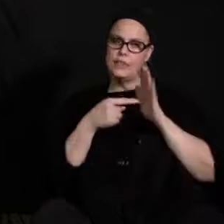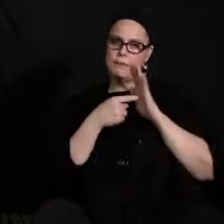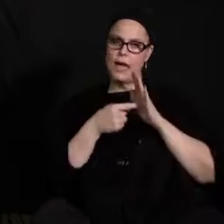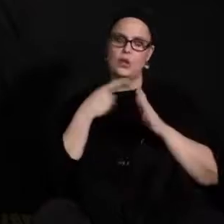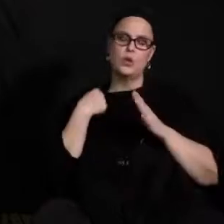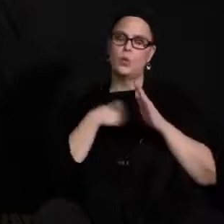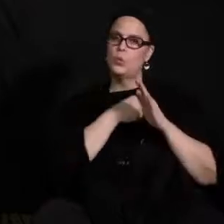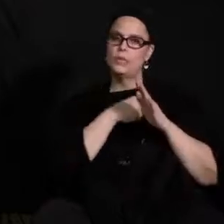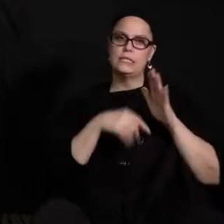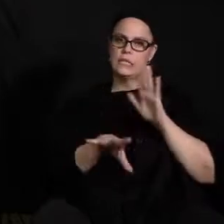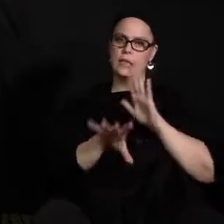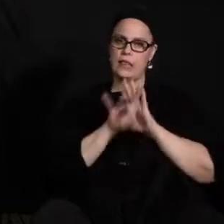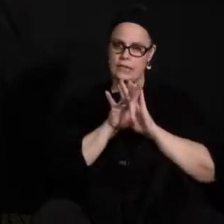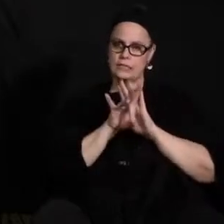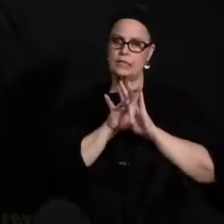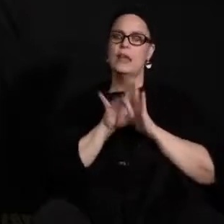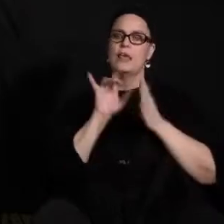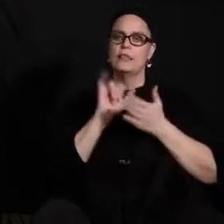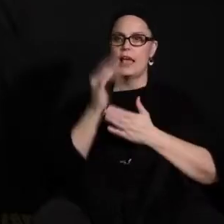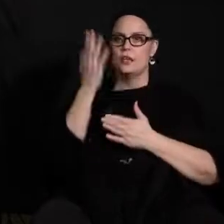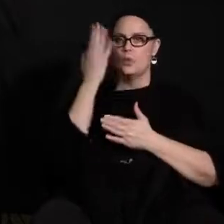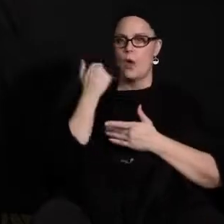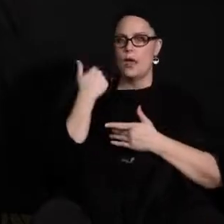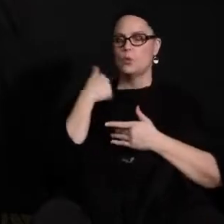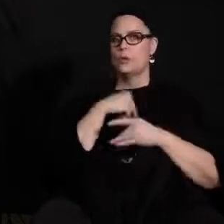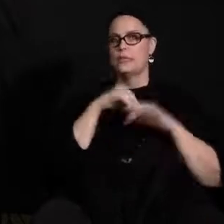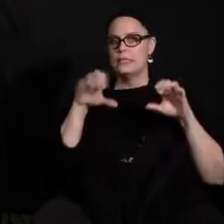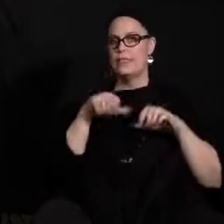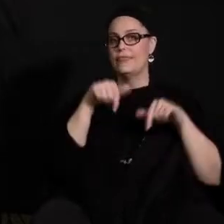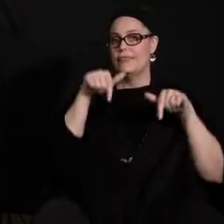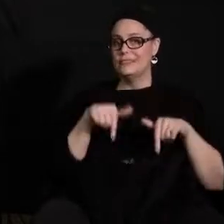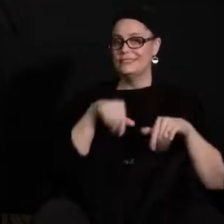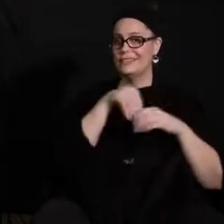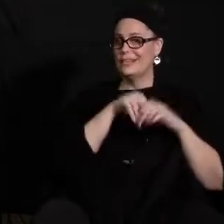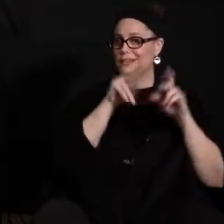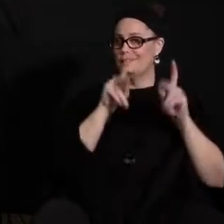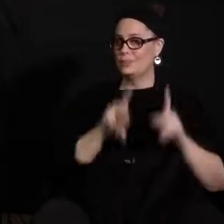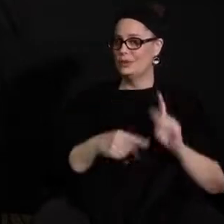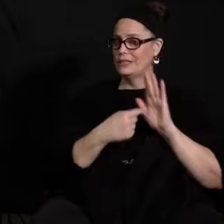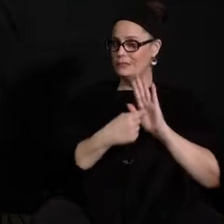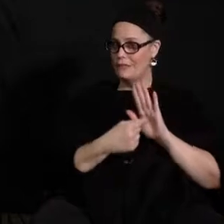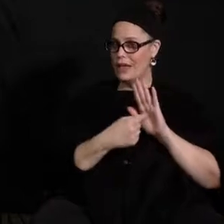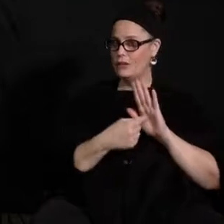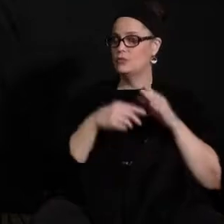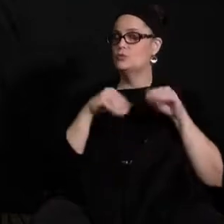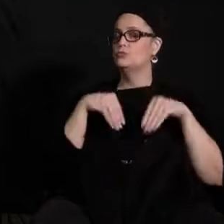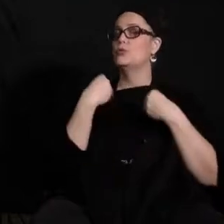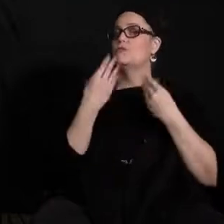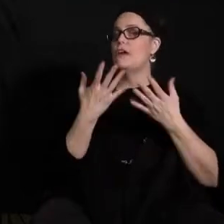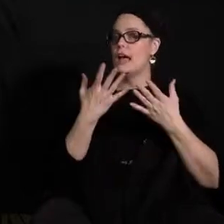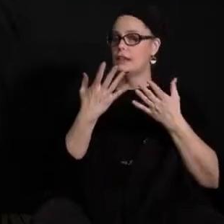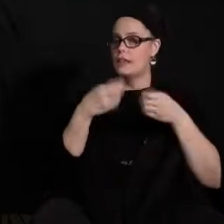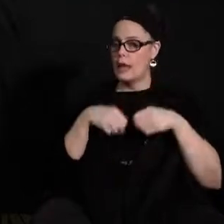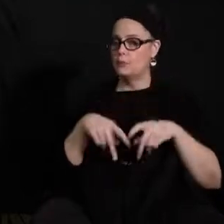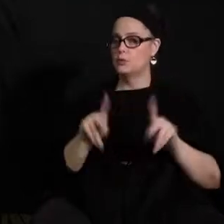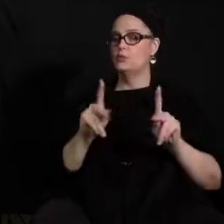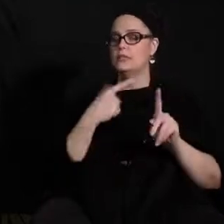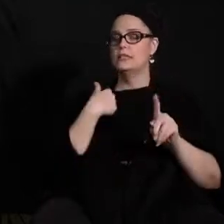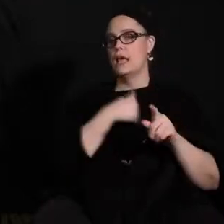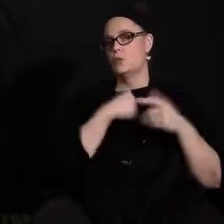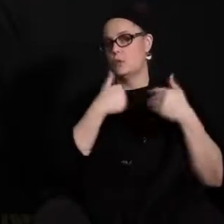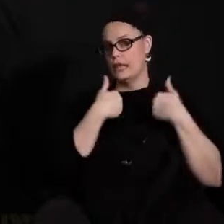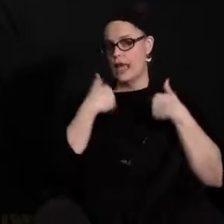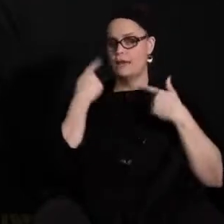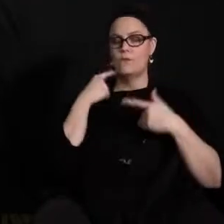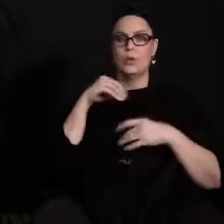that is why we went with our in-person model of providing the opportunities that we have in st paul for our students with in